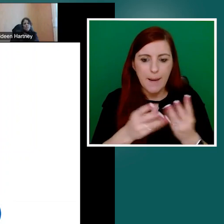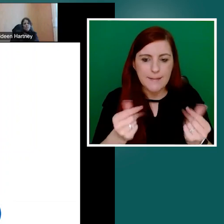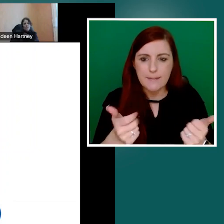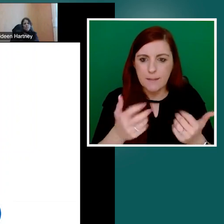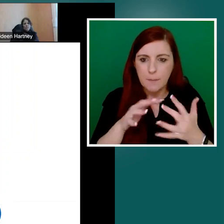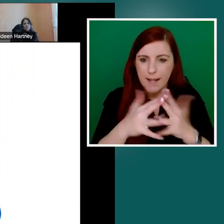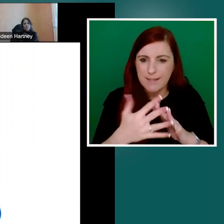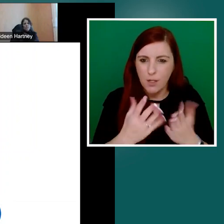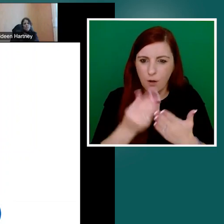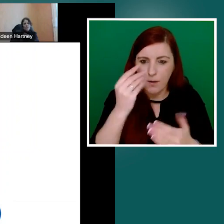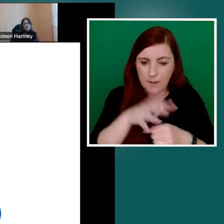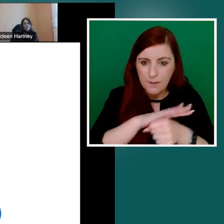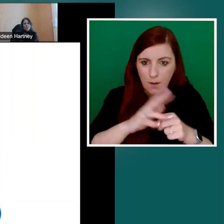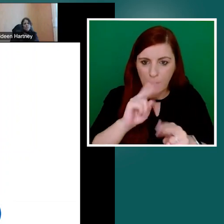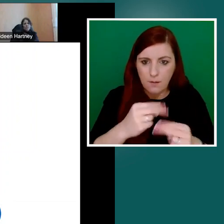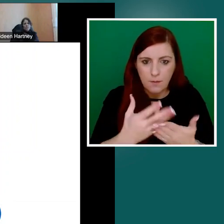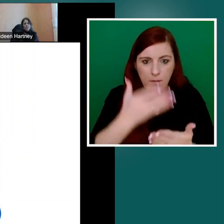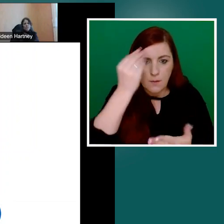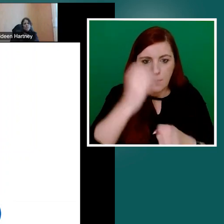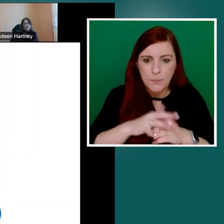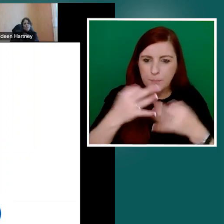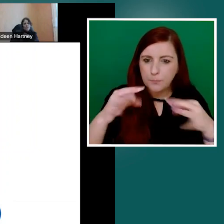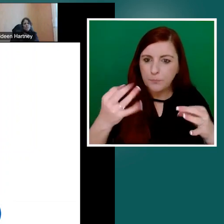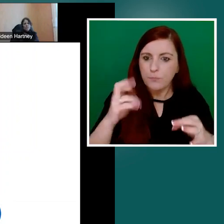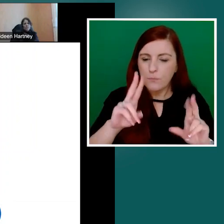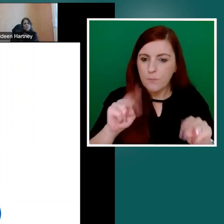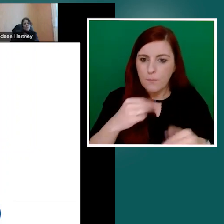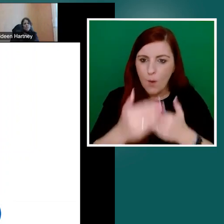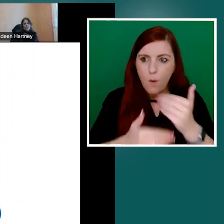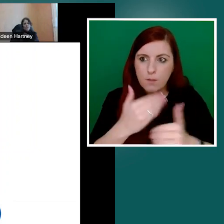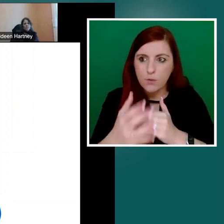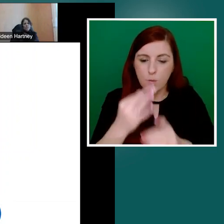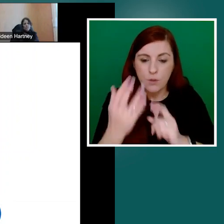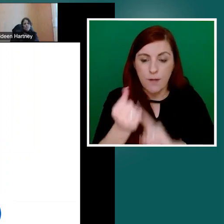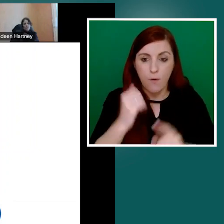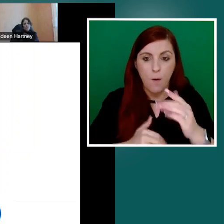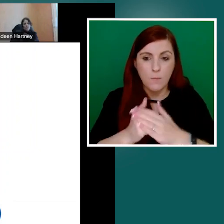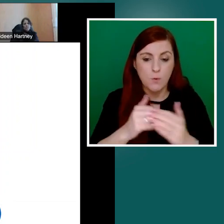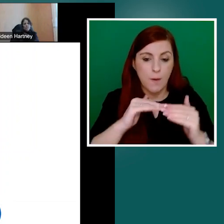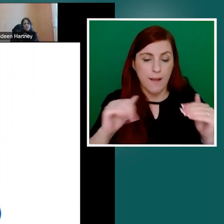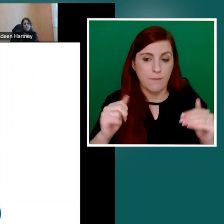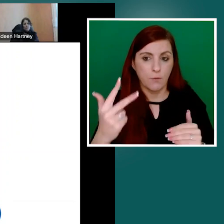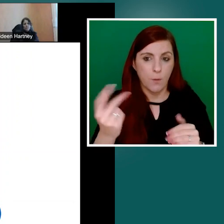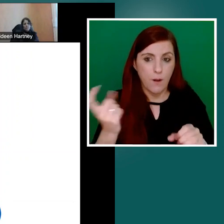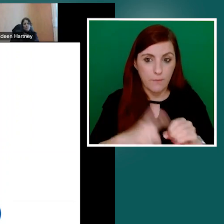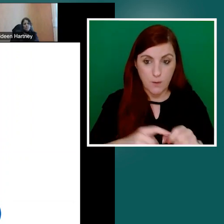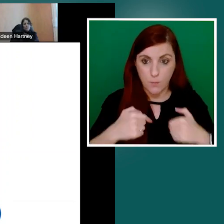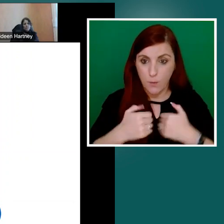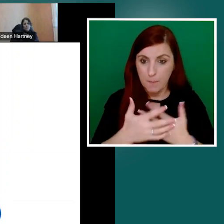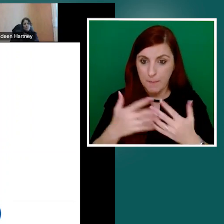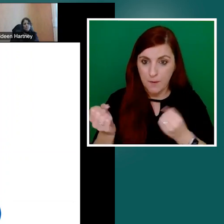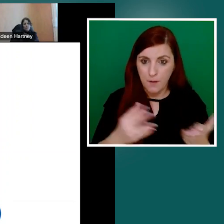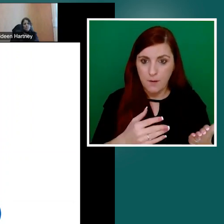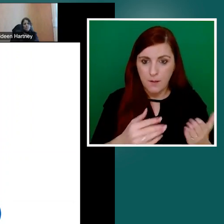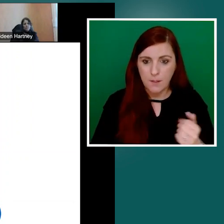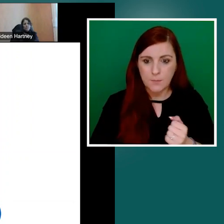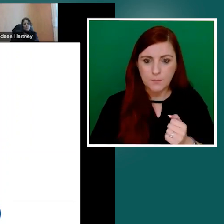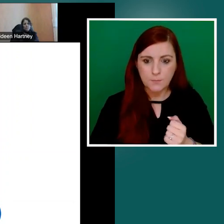certificates and or go on to get up to level three qualifications. We are the biggest provider of